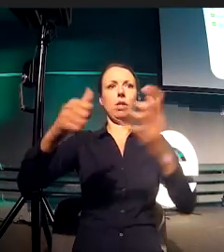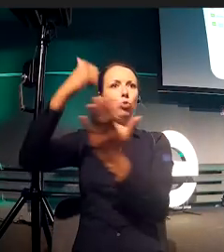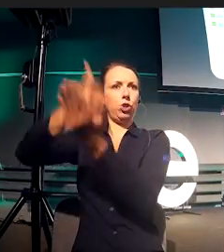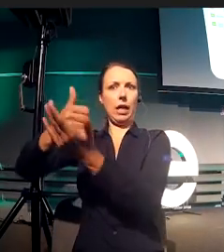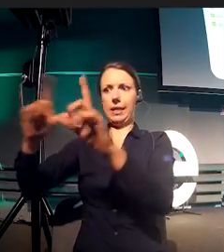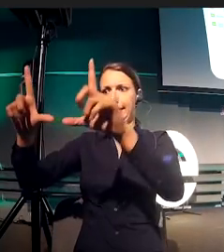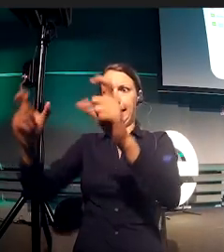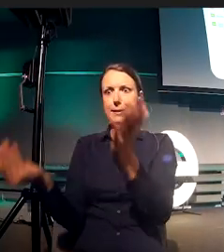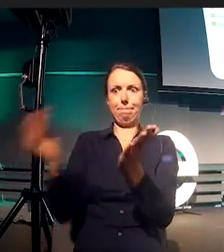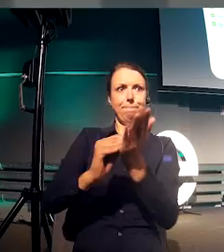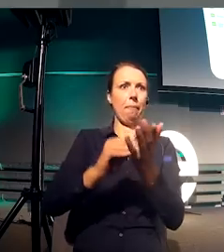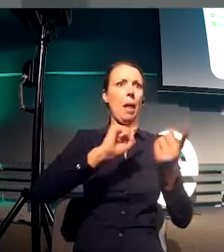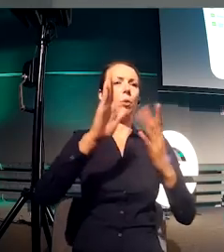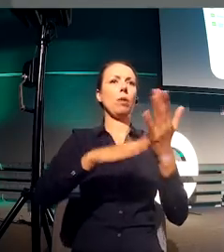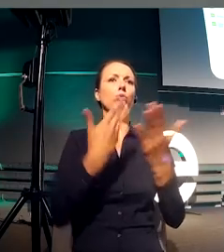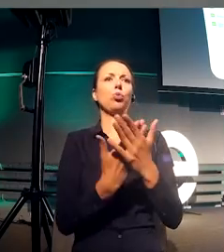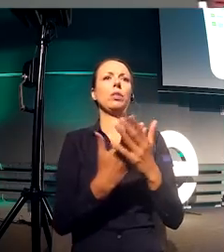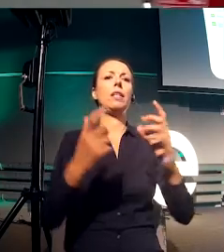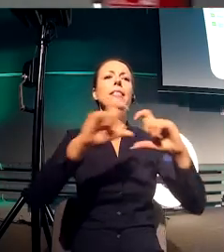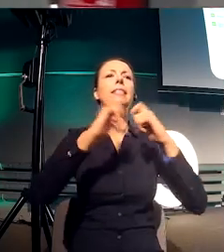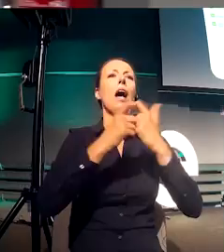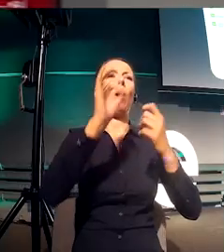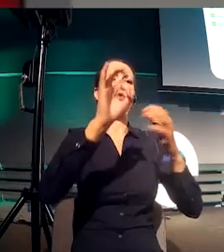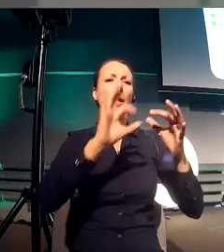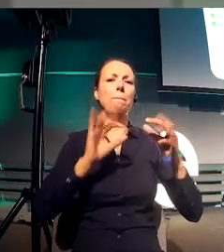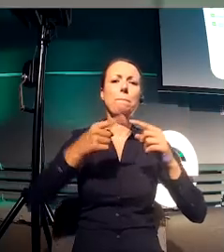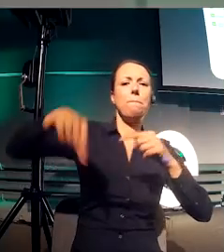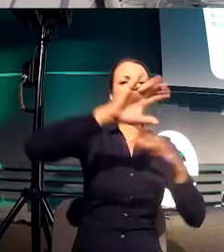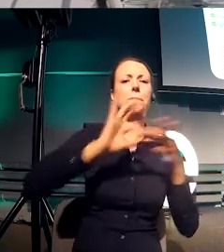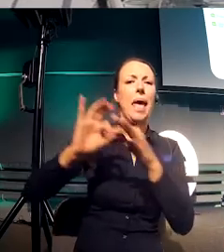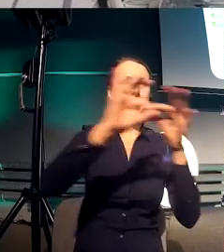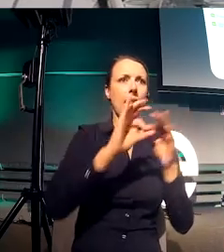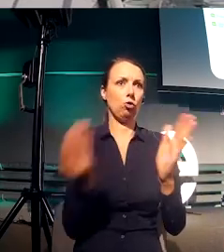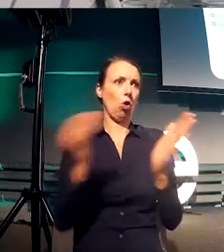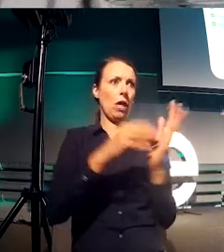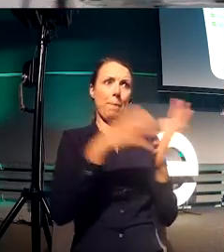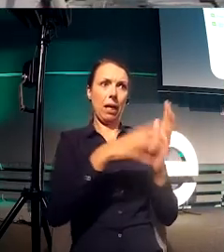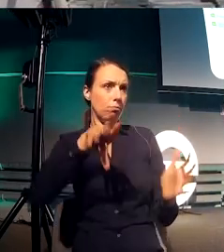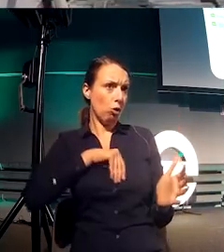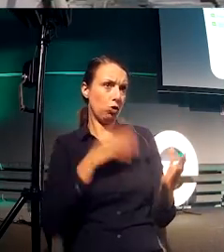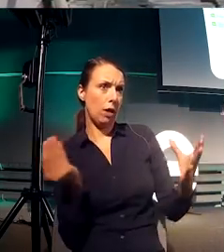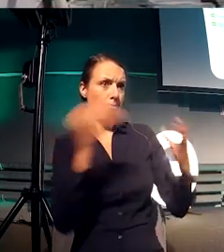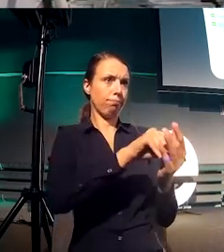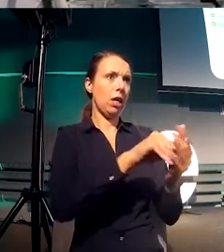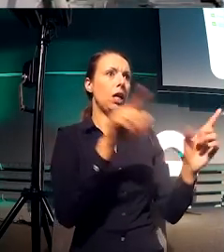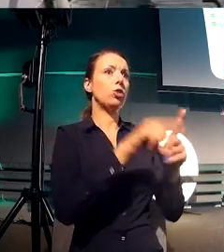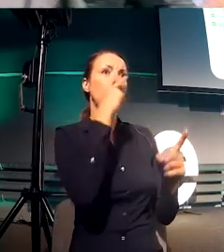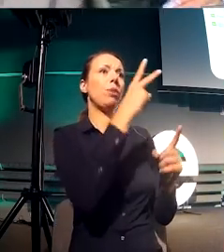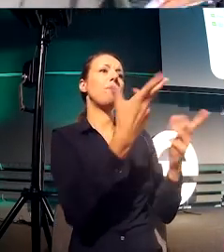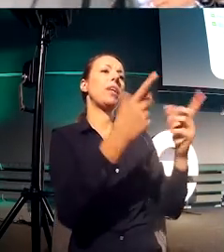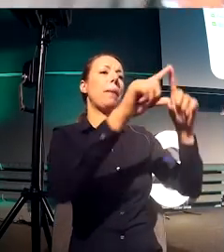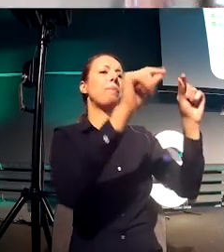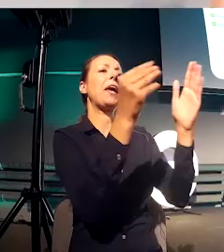and we have a blue one. So, which one are people going to press on more? How many of you think that more people will